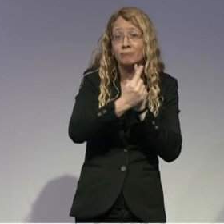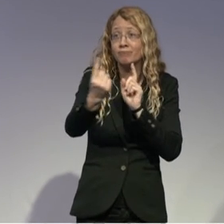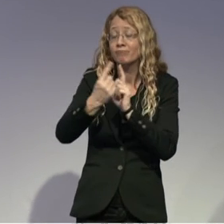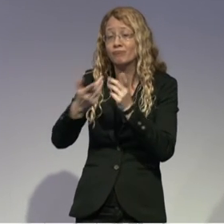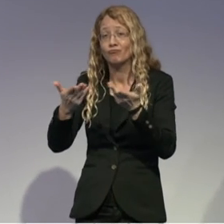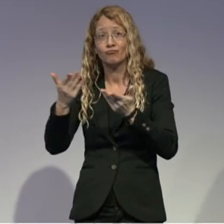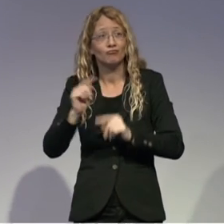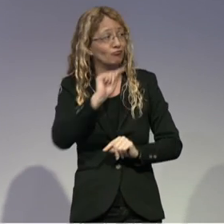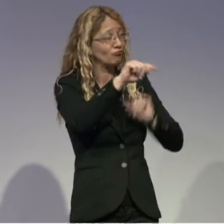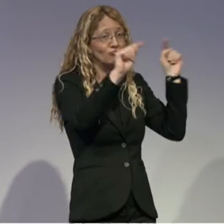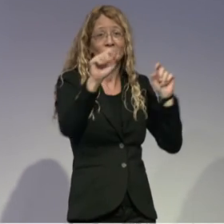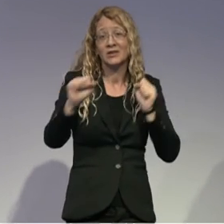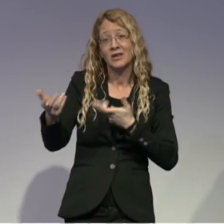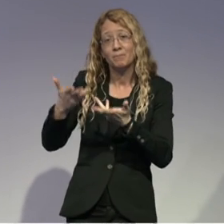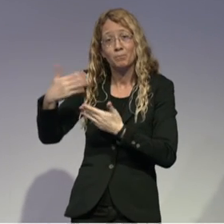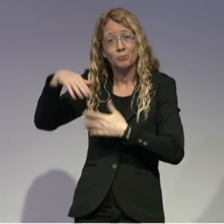details.